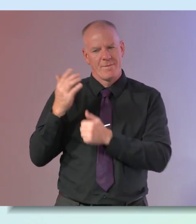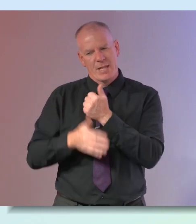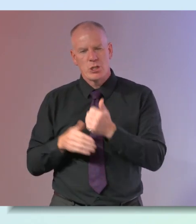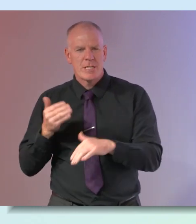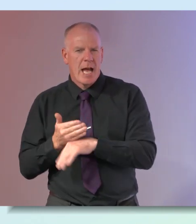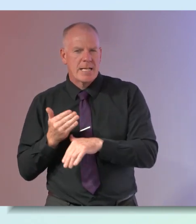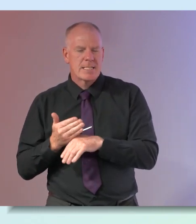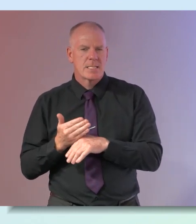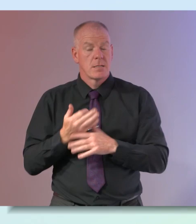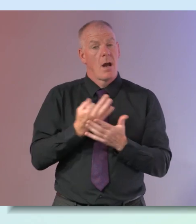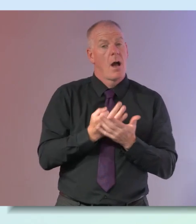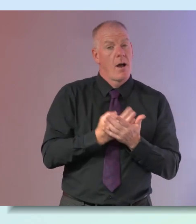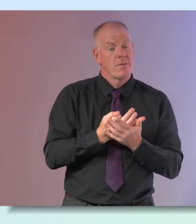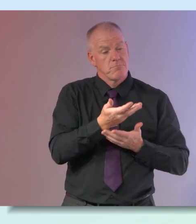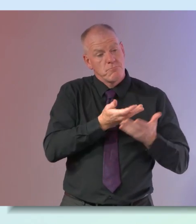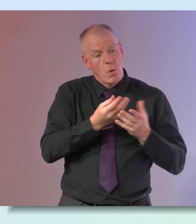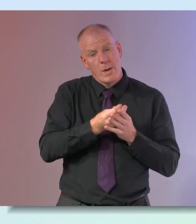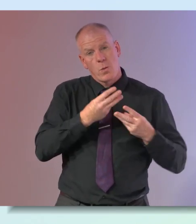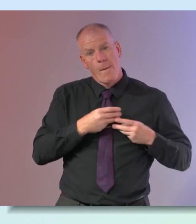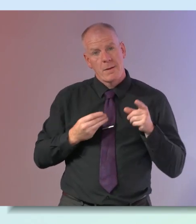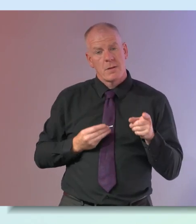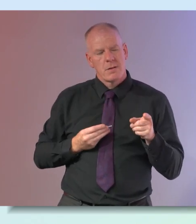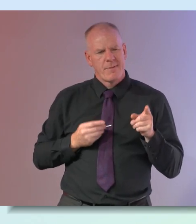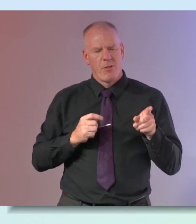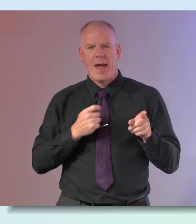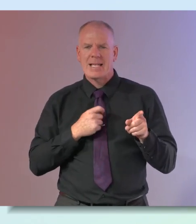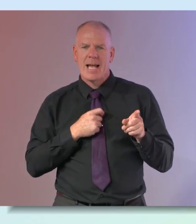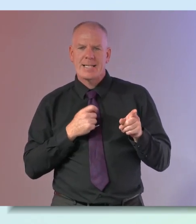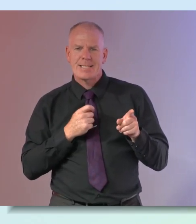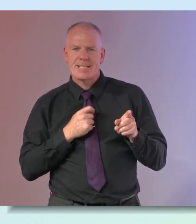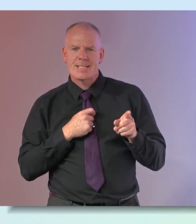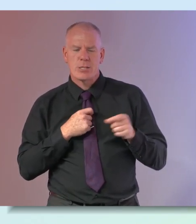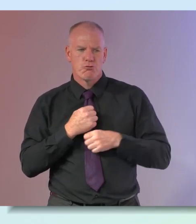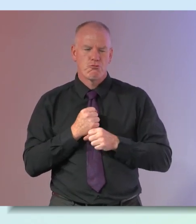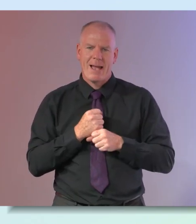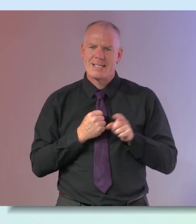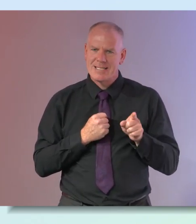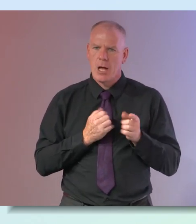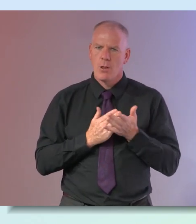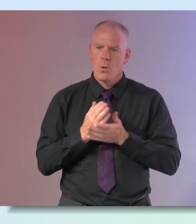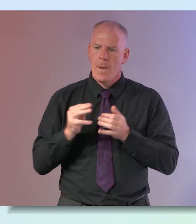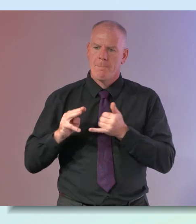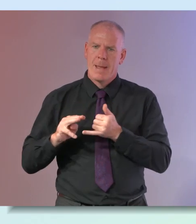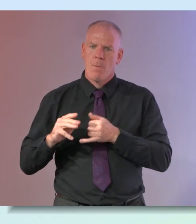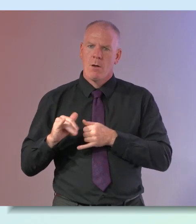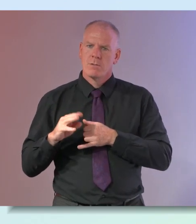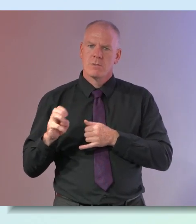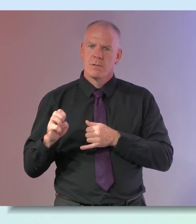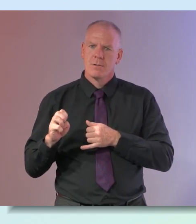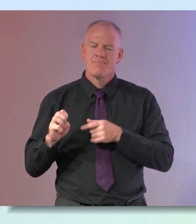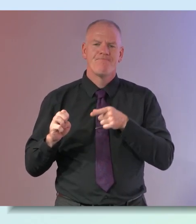so i would often talk to women about the fact that the anxiety and the stress that they experience during menopause is often